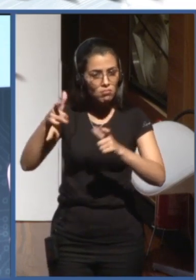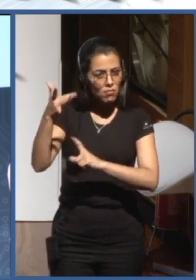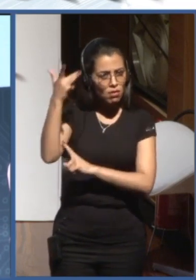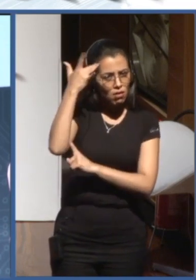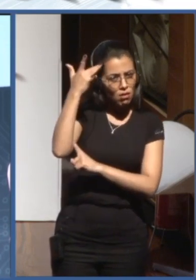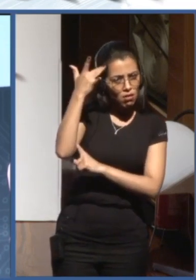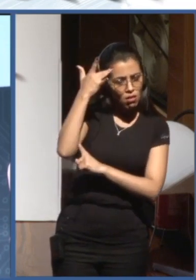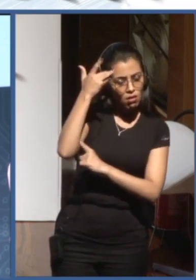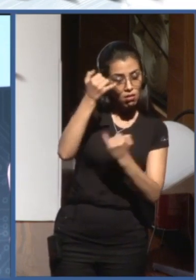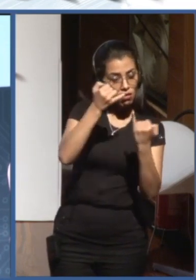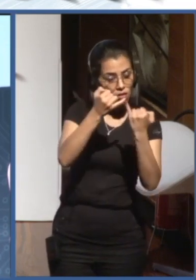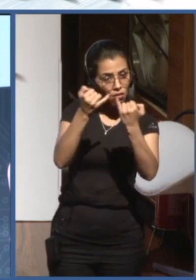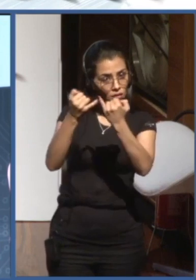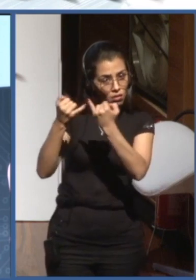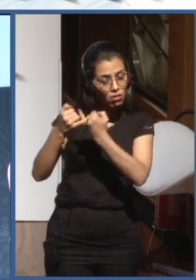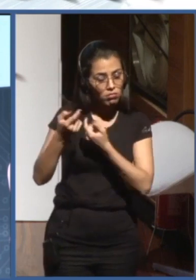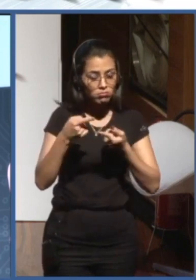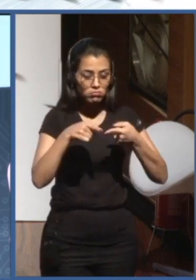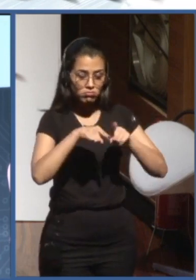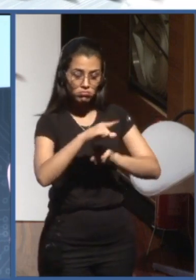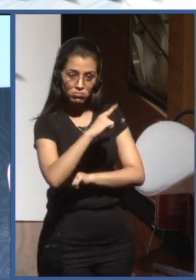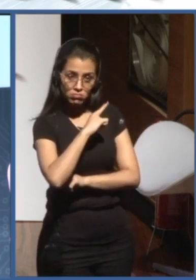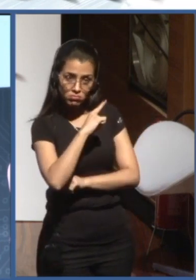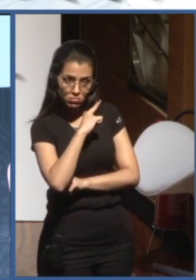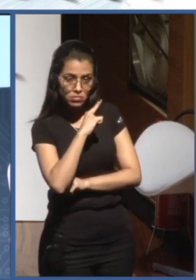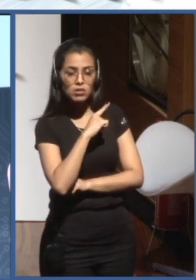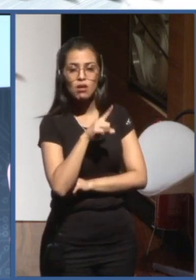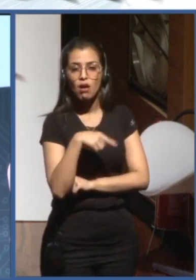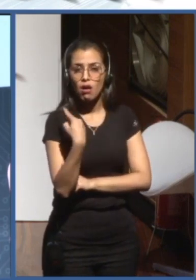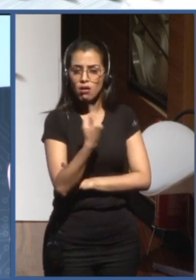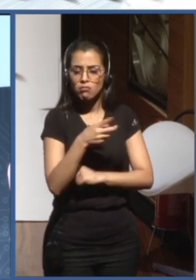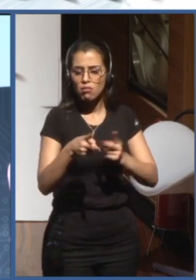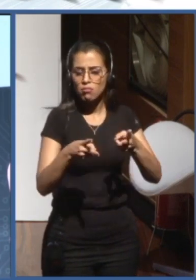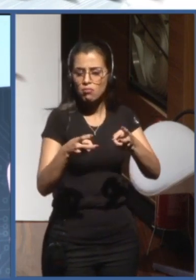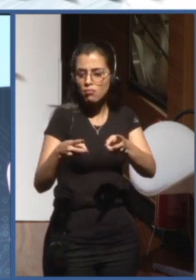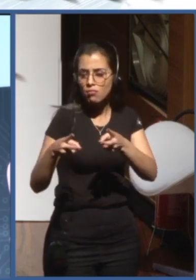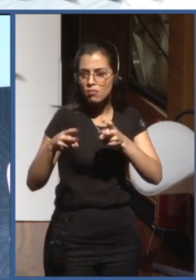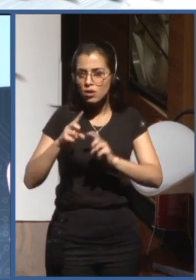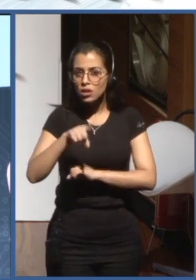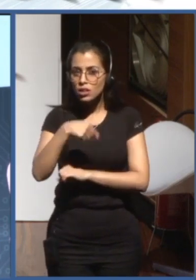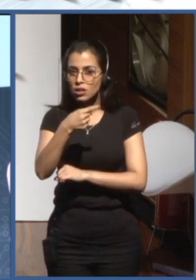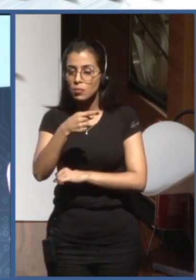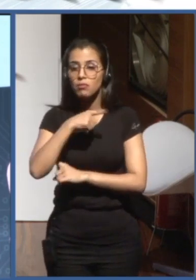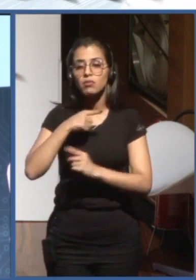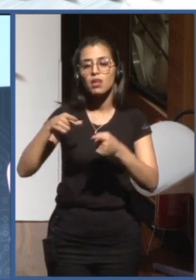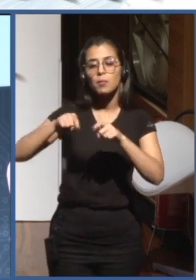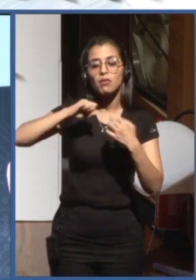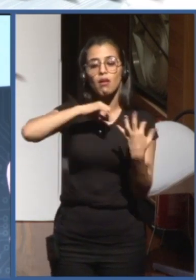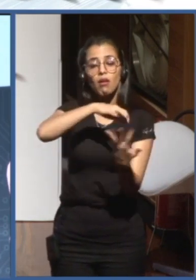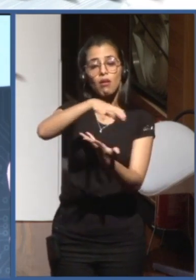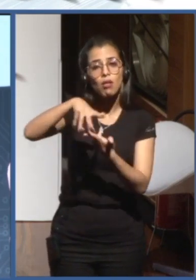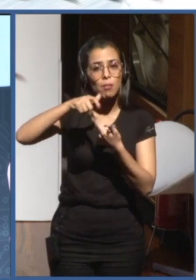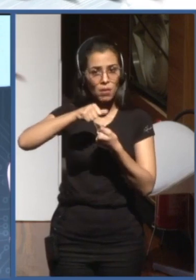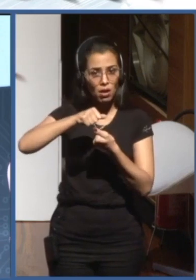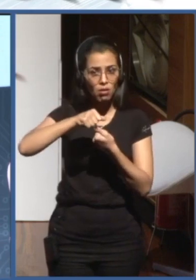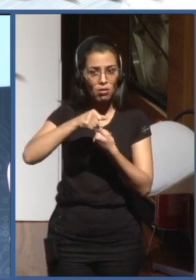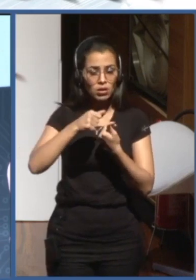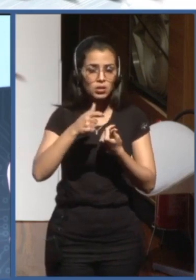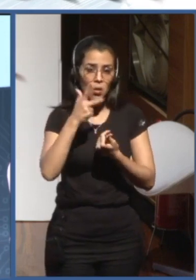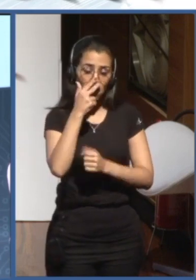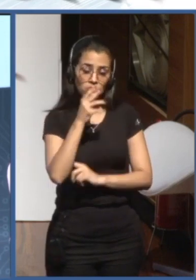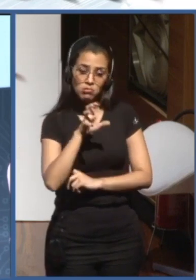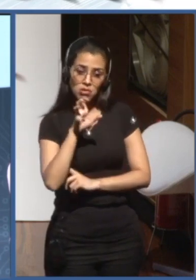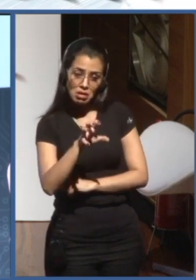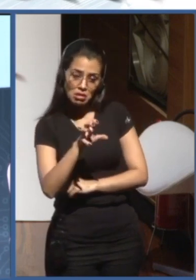going to see more of that as we go forward the global partnership on AI is one example of that and I think through those kind of initiatives you'll see an ongoing